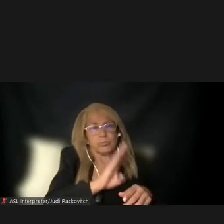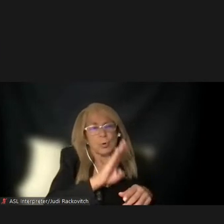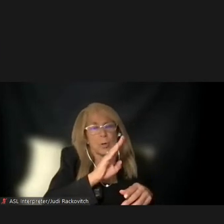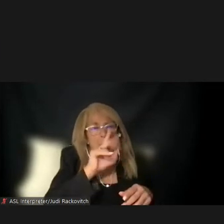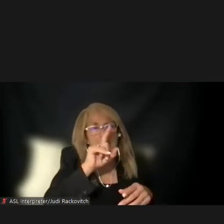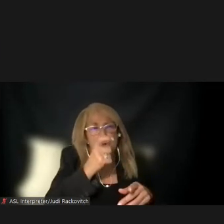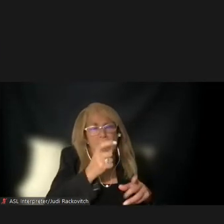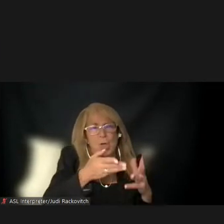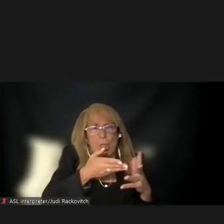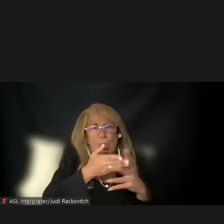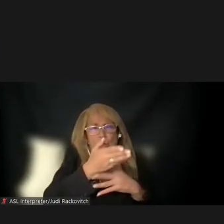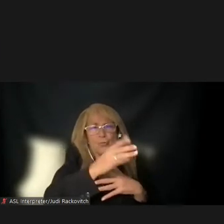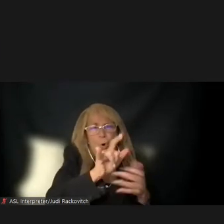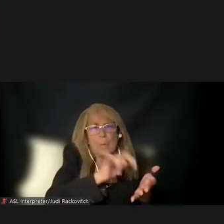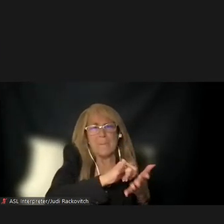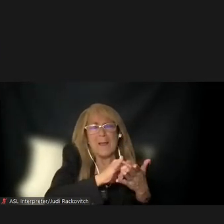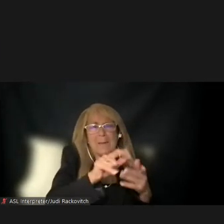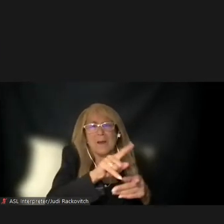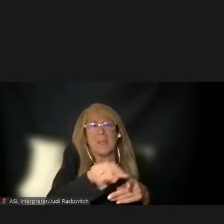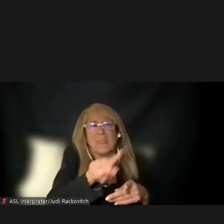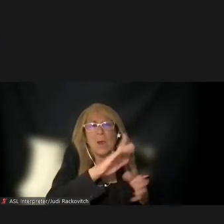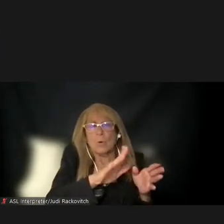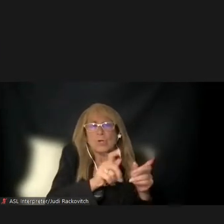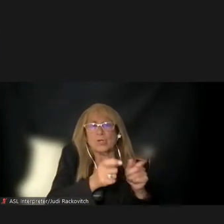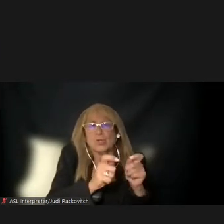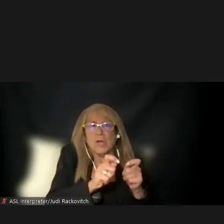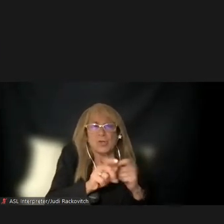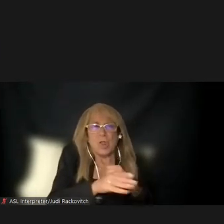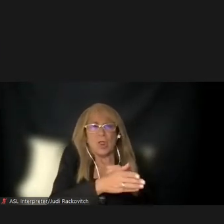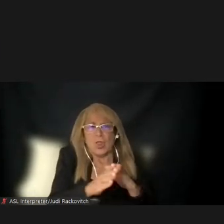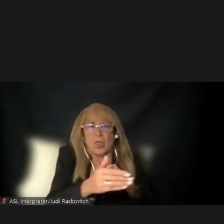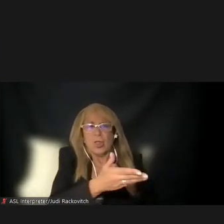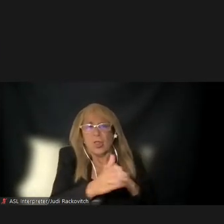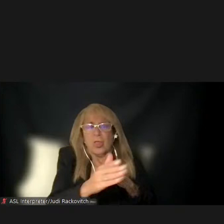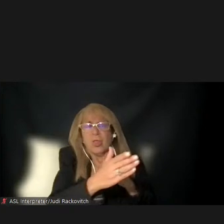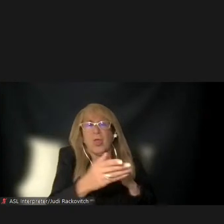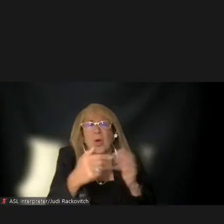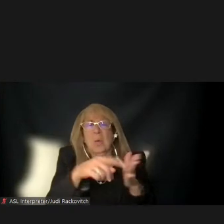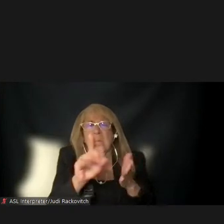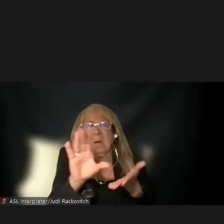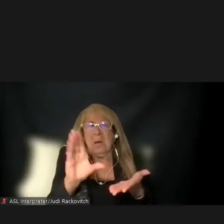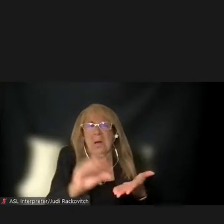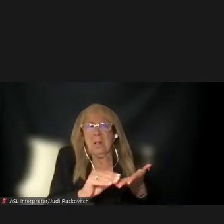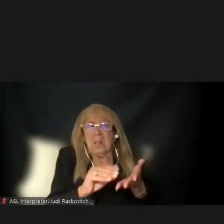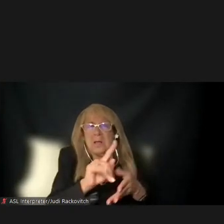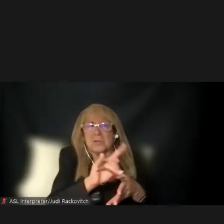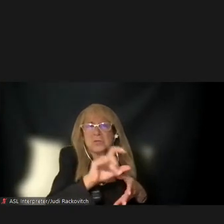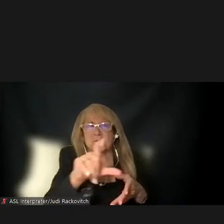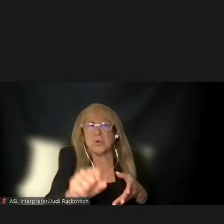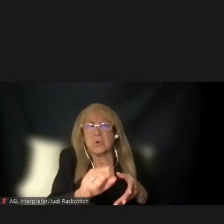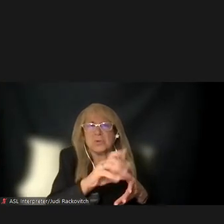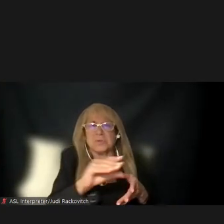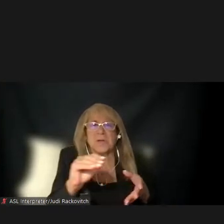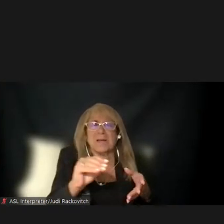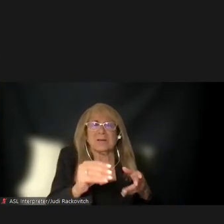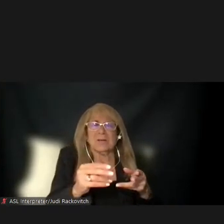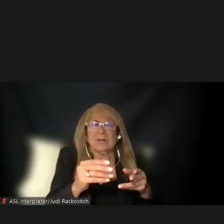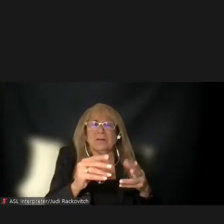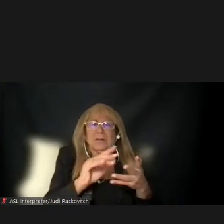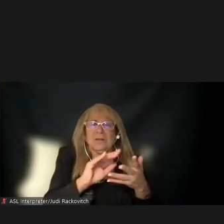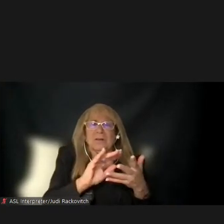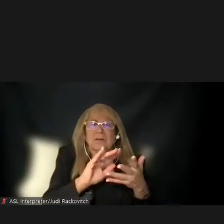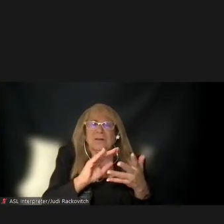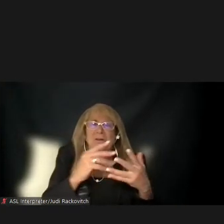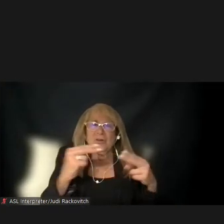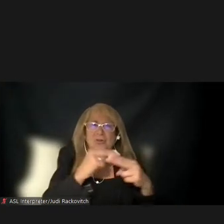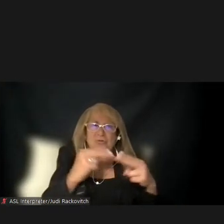Preliminary modeling shows some of these drivers will change routes to avoid or pay lower tolls, with traffic potentially increasing on the Staten Island Expressway and parts of I-95